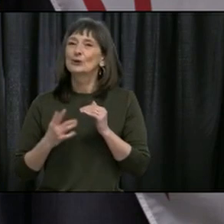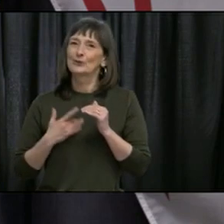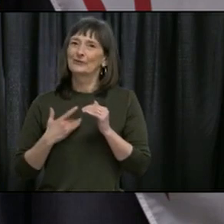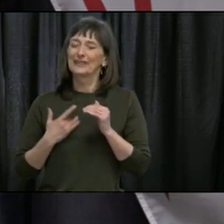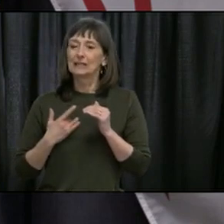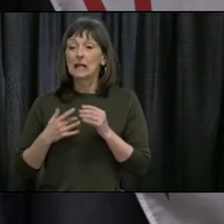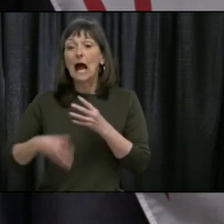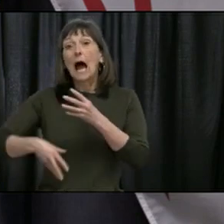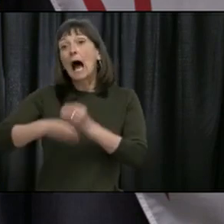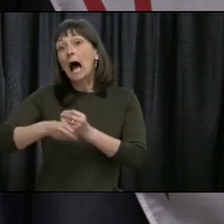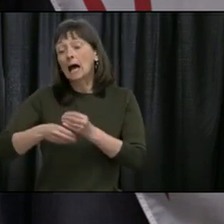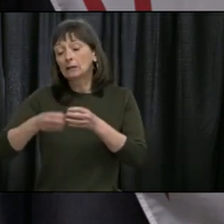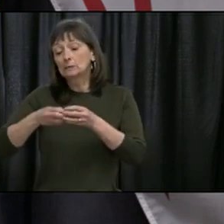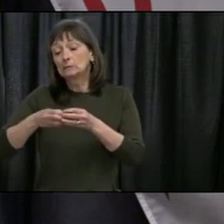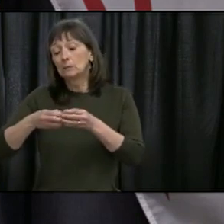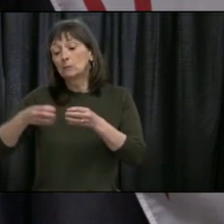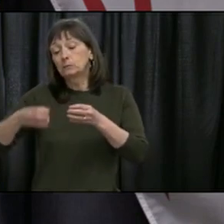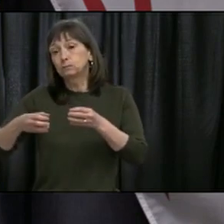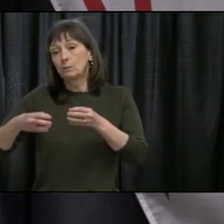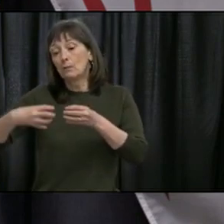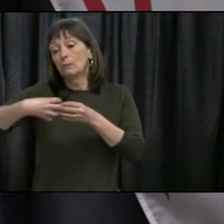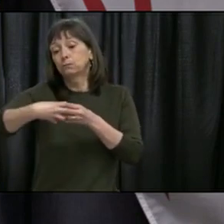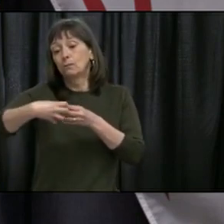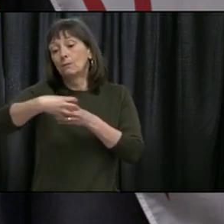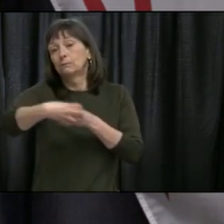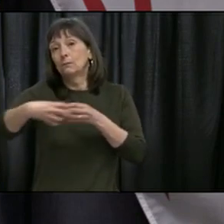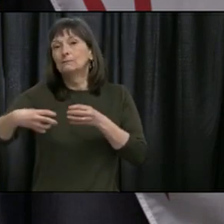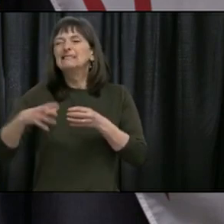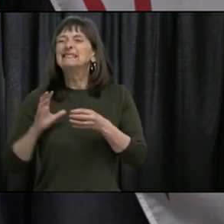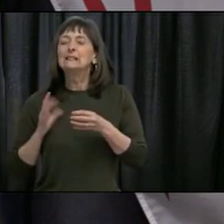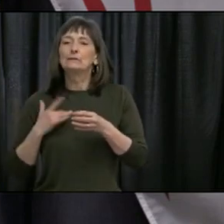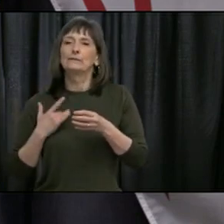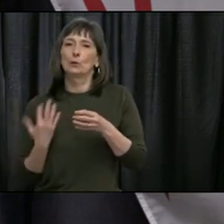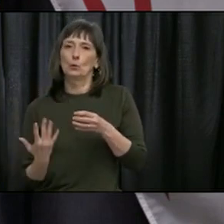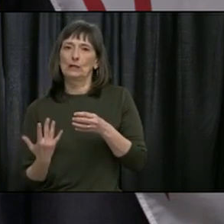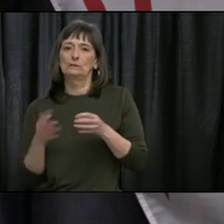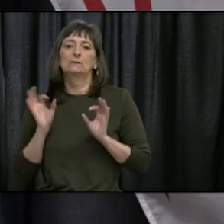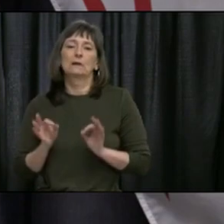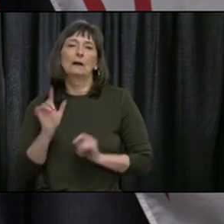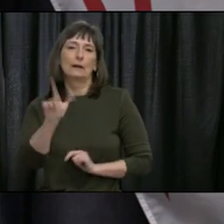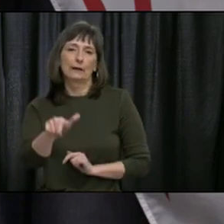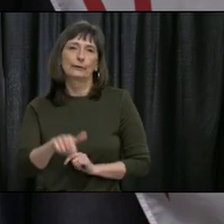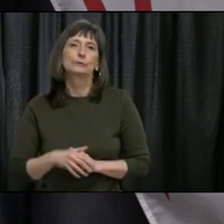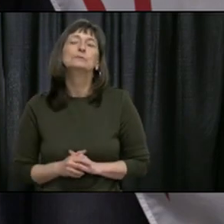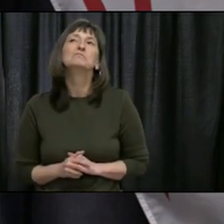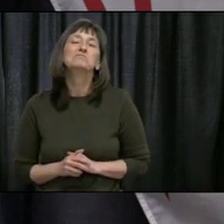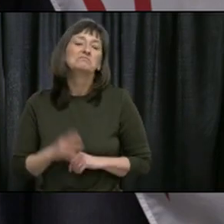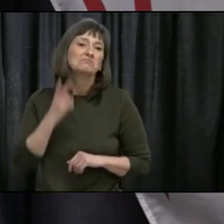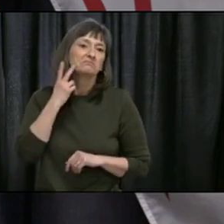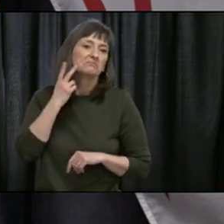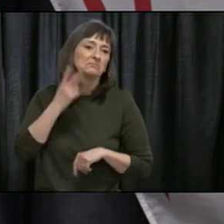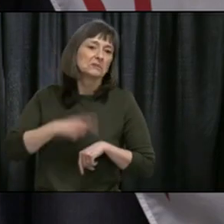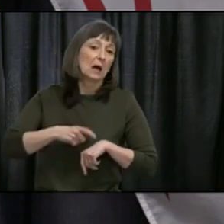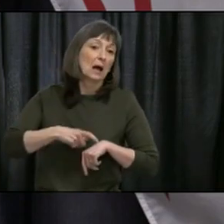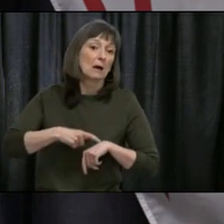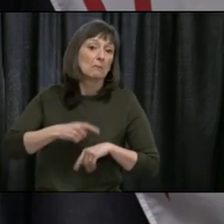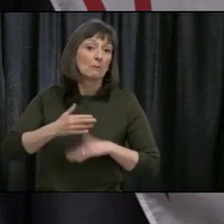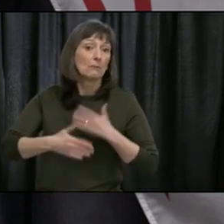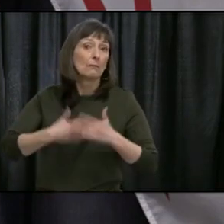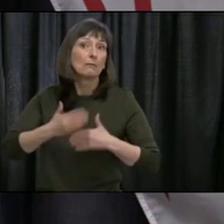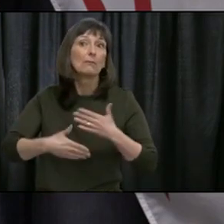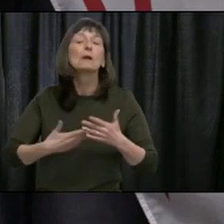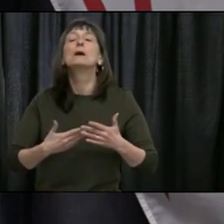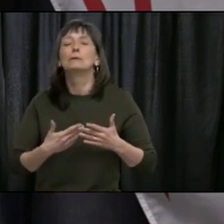better to not make predictions about that and to look at it as time went on and as we had more